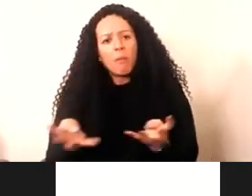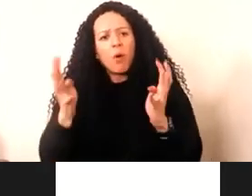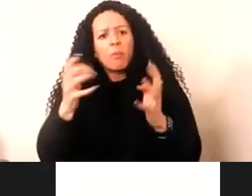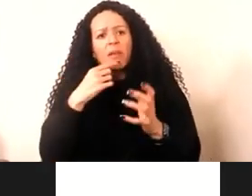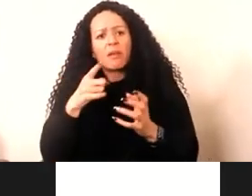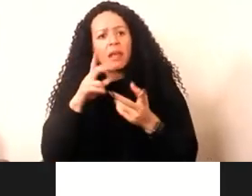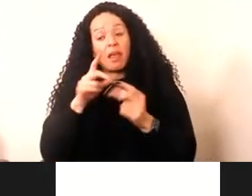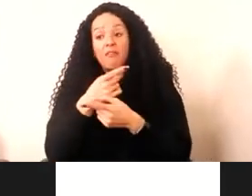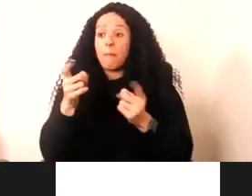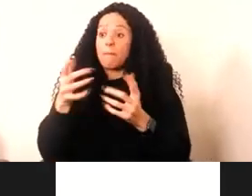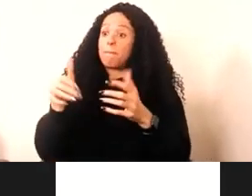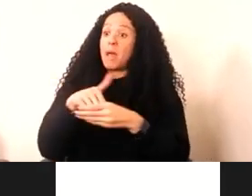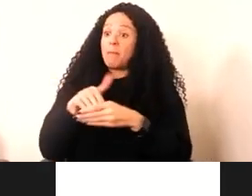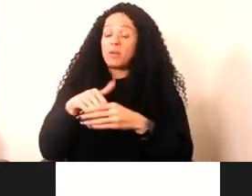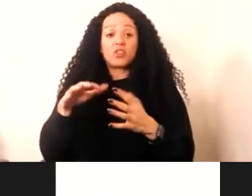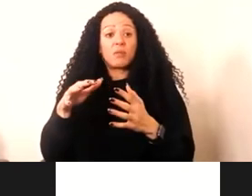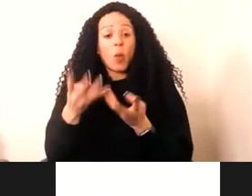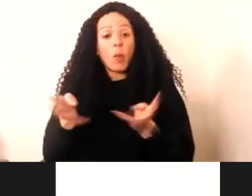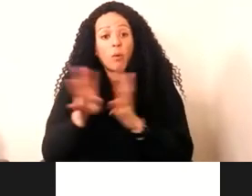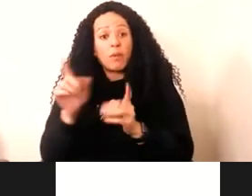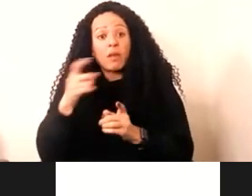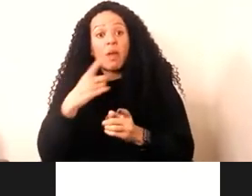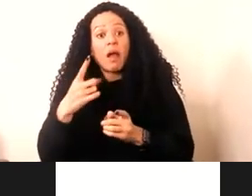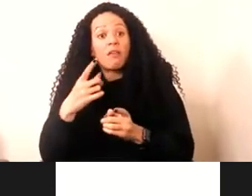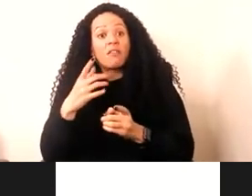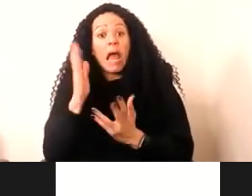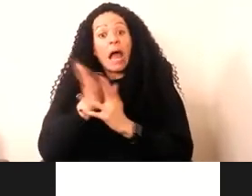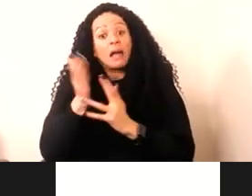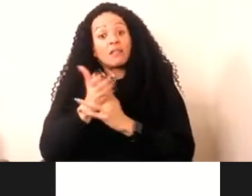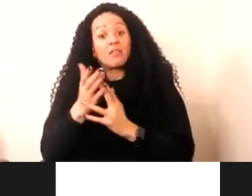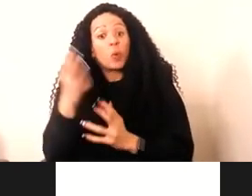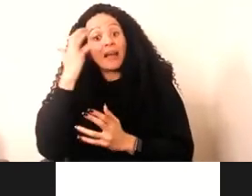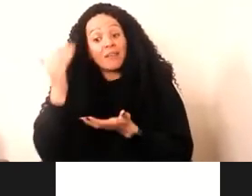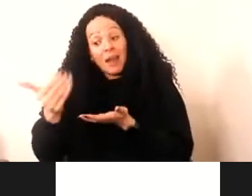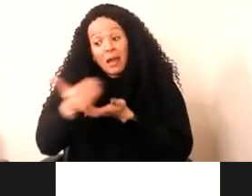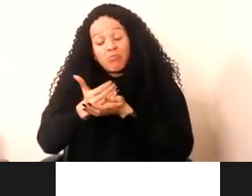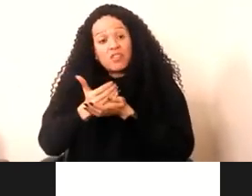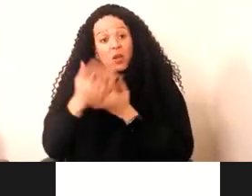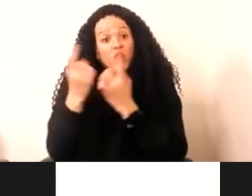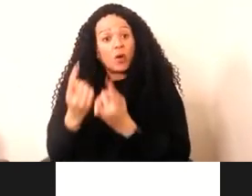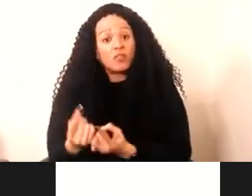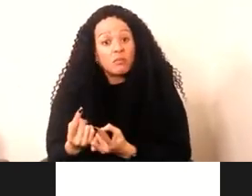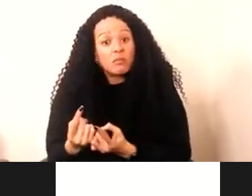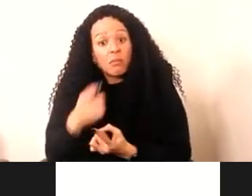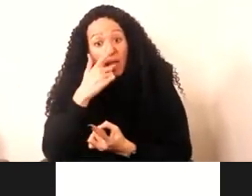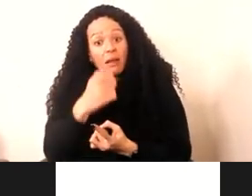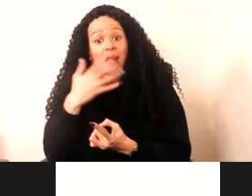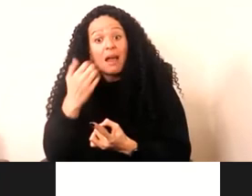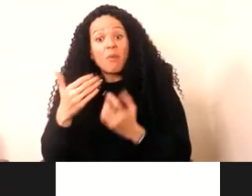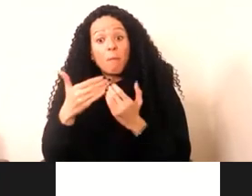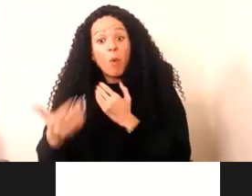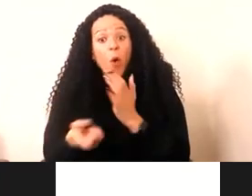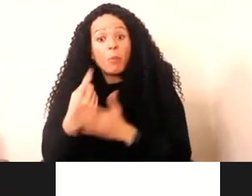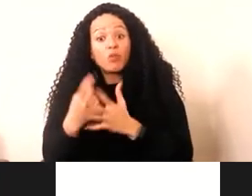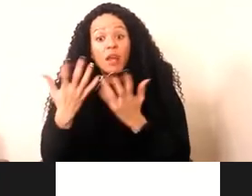members of the public might have access to amateur or accidentally preserved digital objects. Is there more opportunities for crowdsourced collections? so I think it's relevant to that